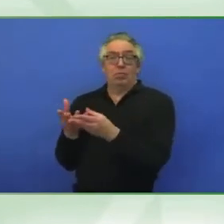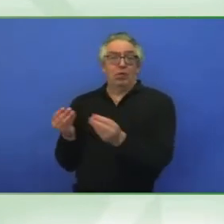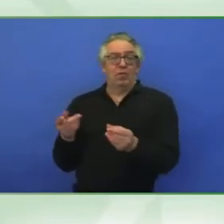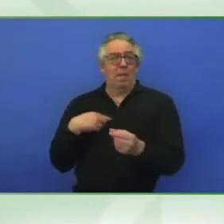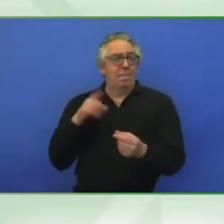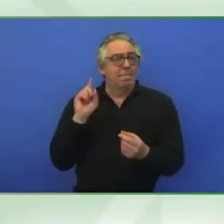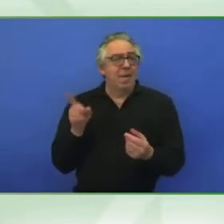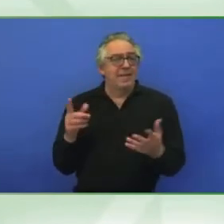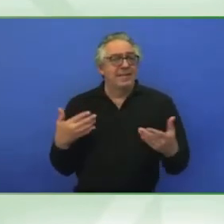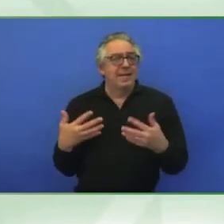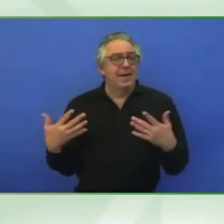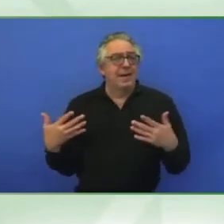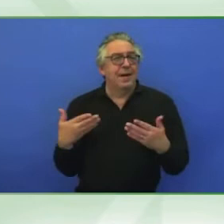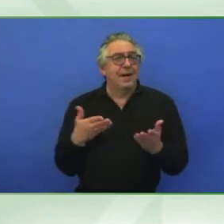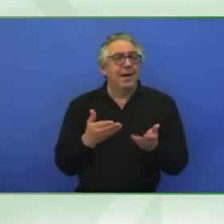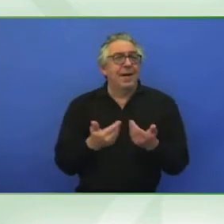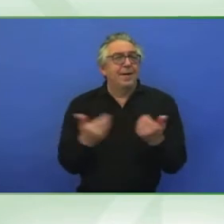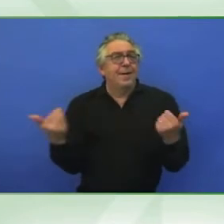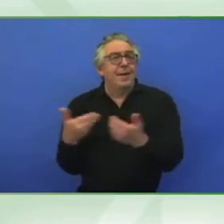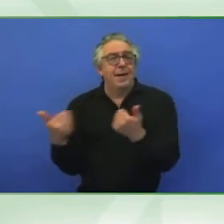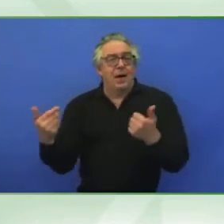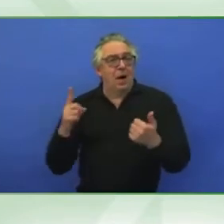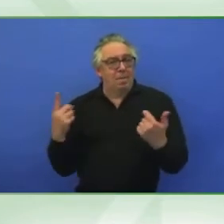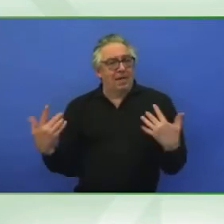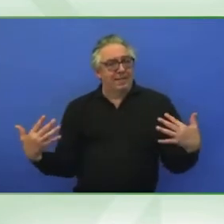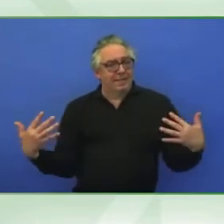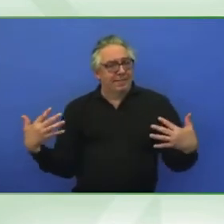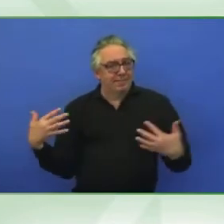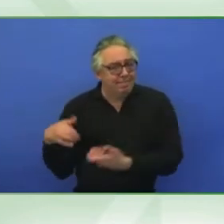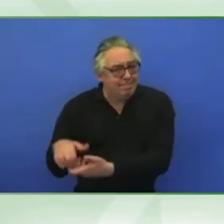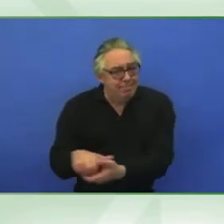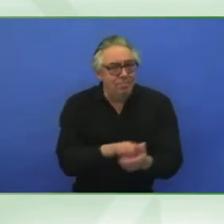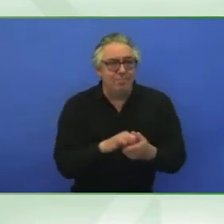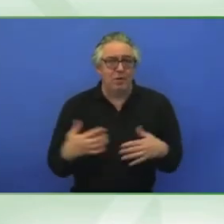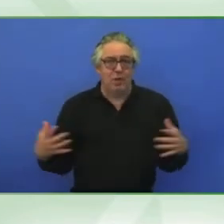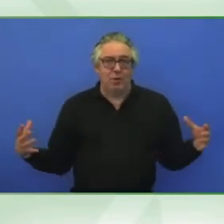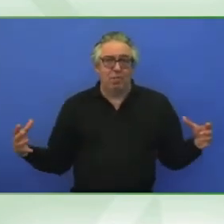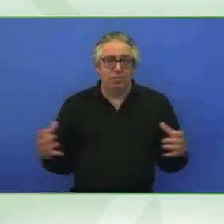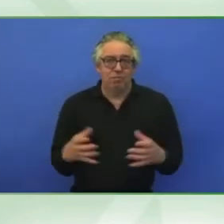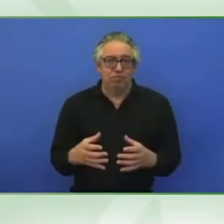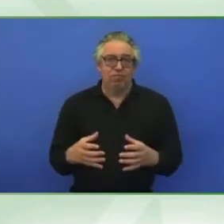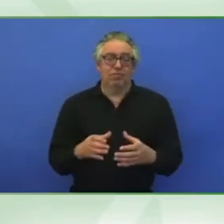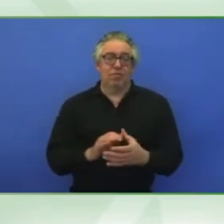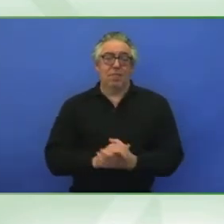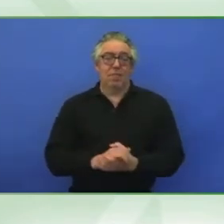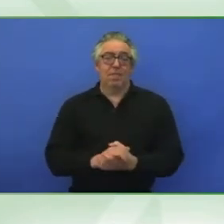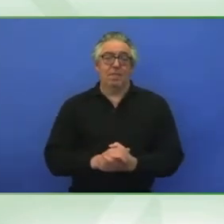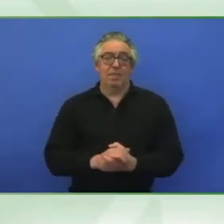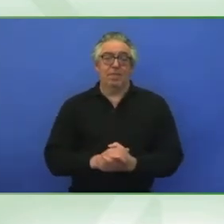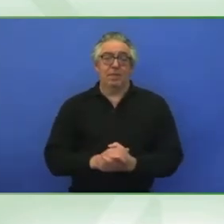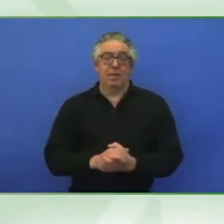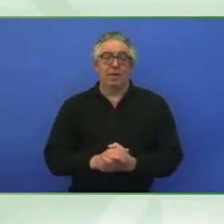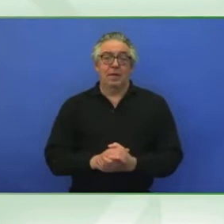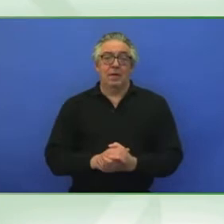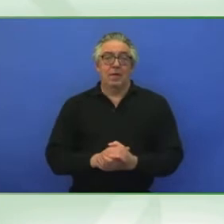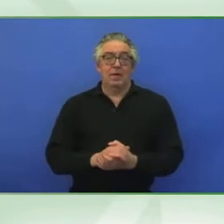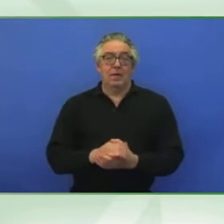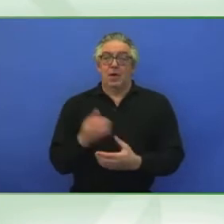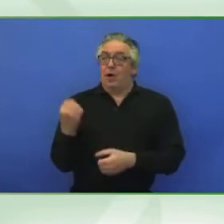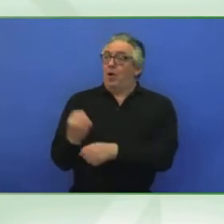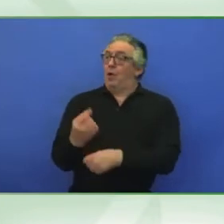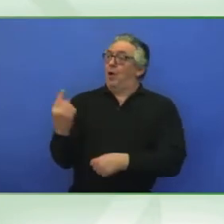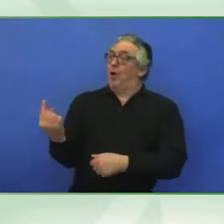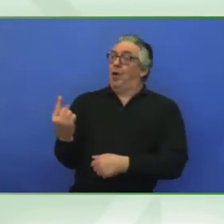not being able to work alone as